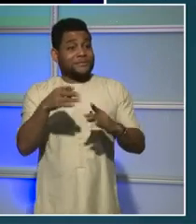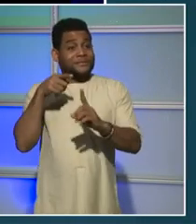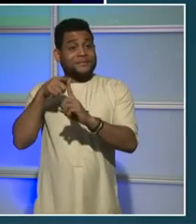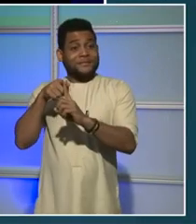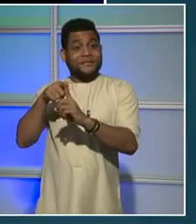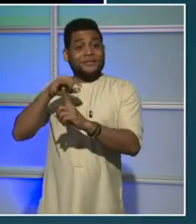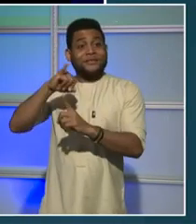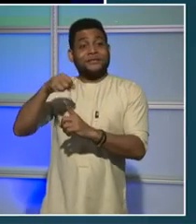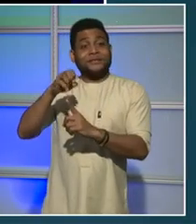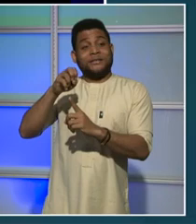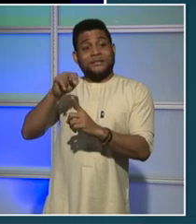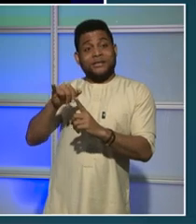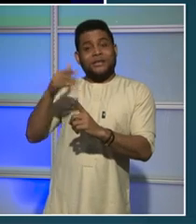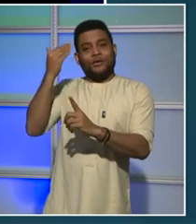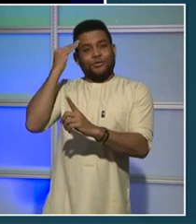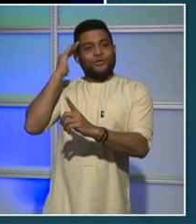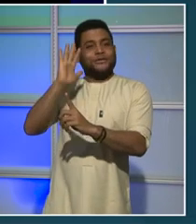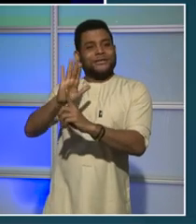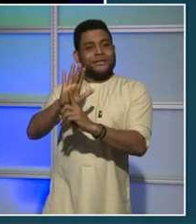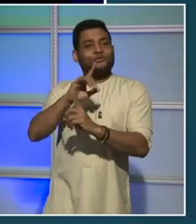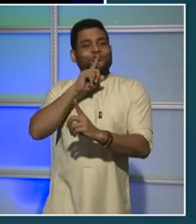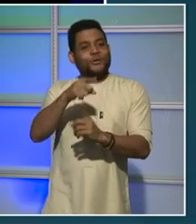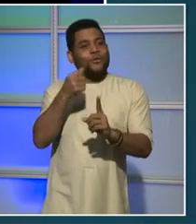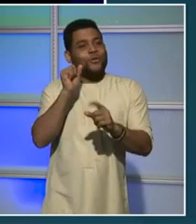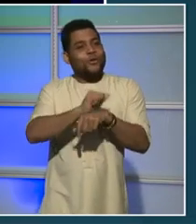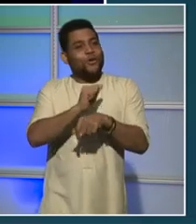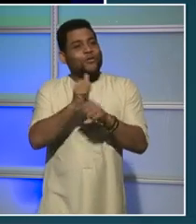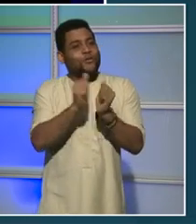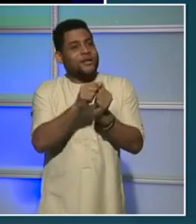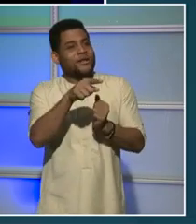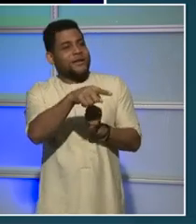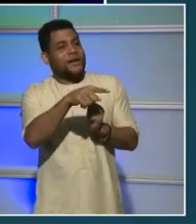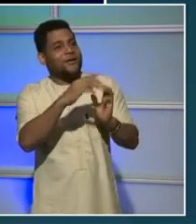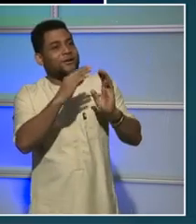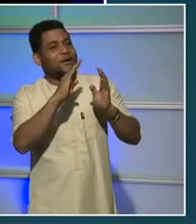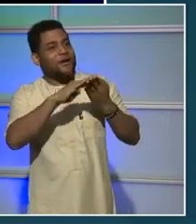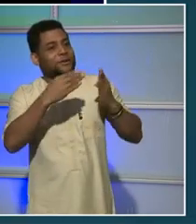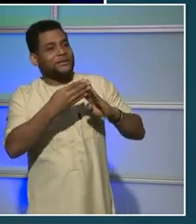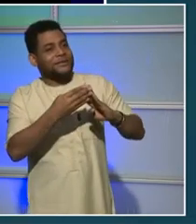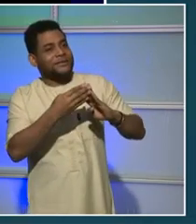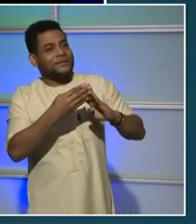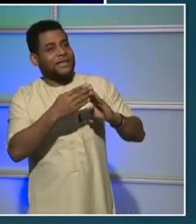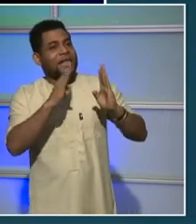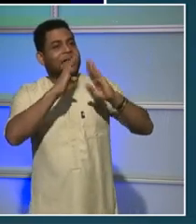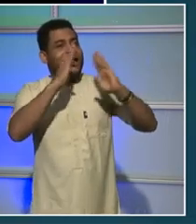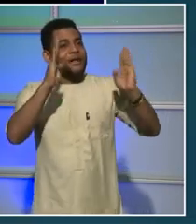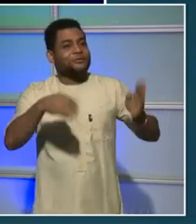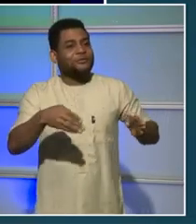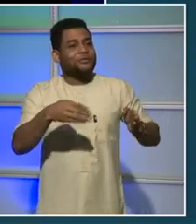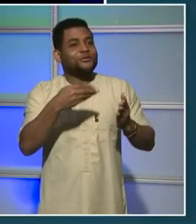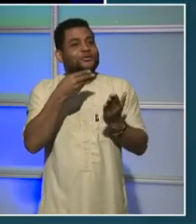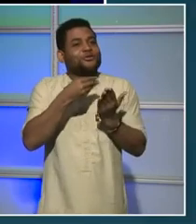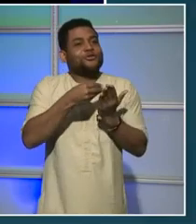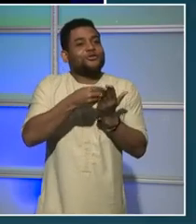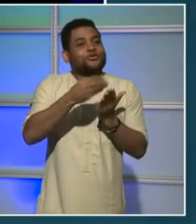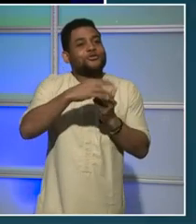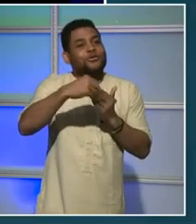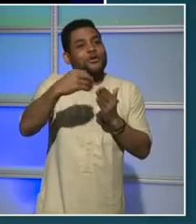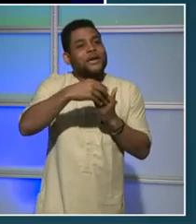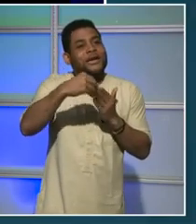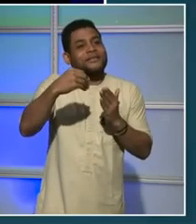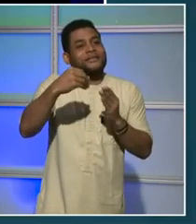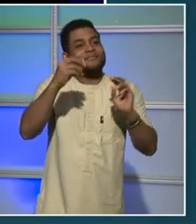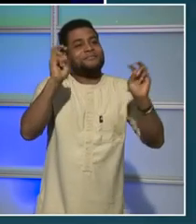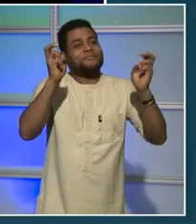how deeply you work with our public housing dollars and investments to make sure that we have those units